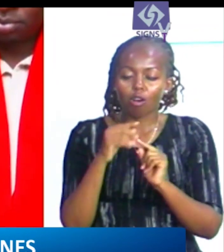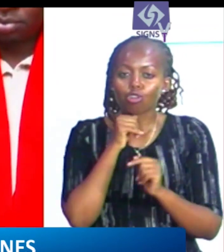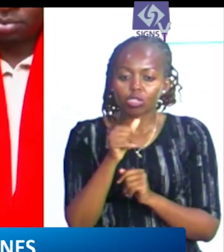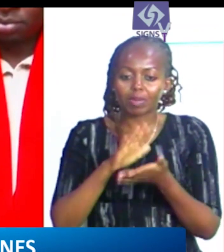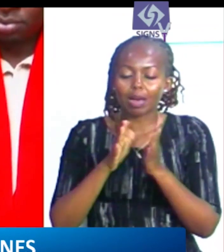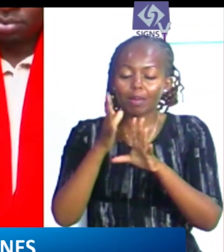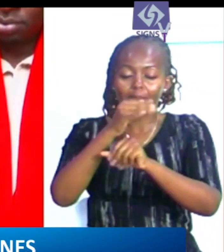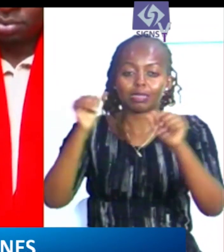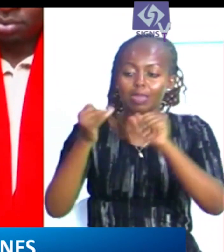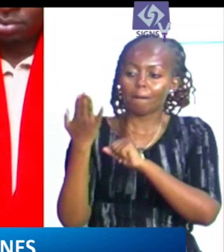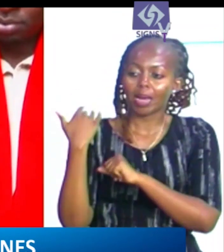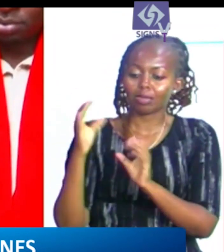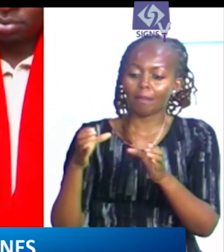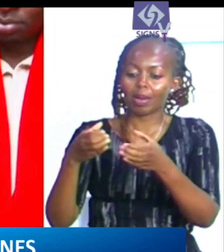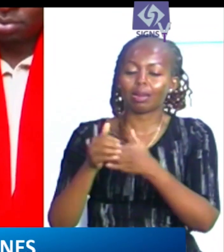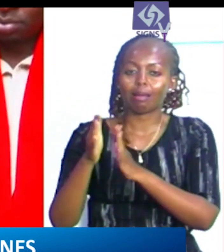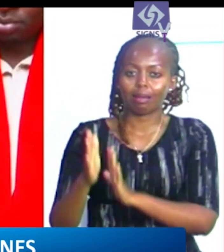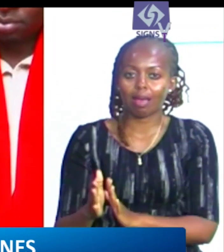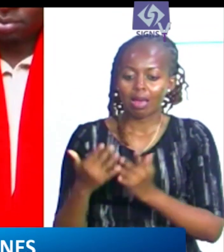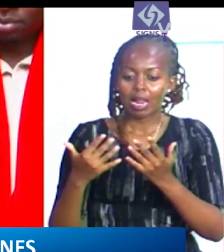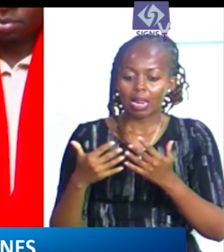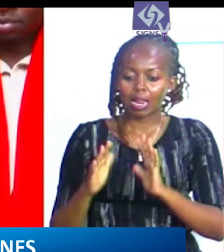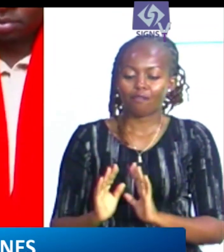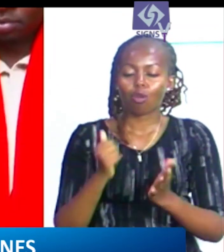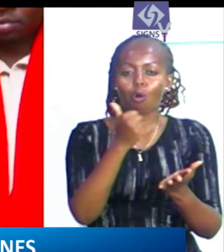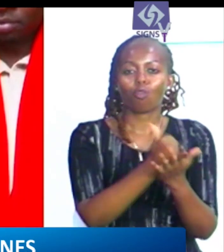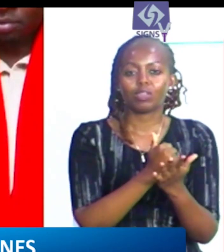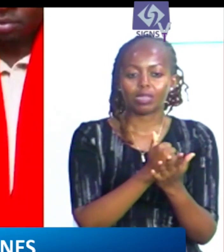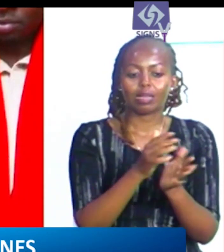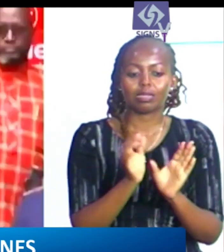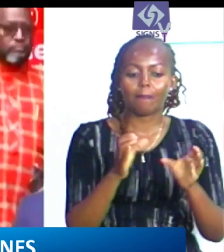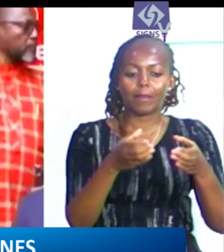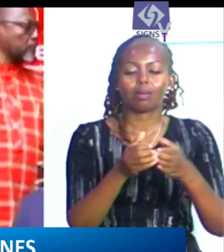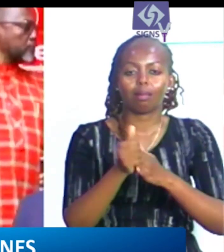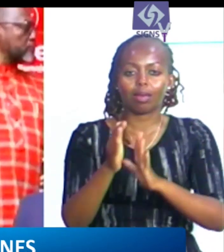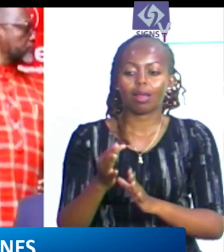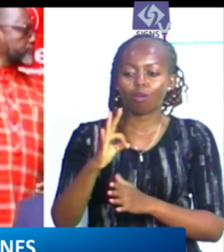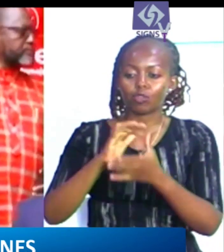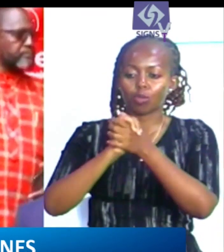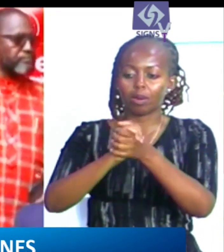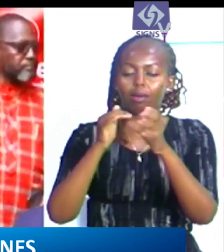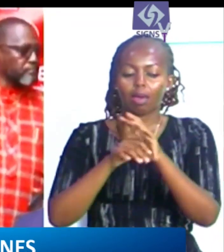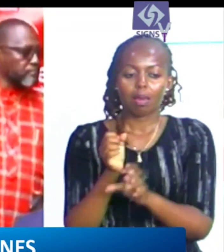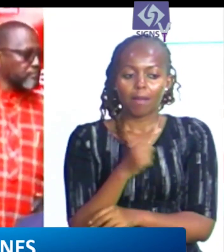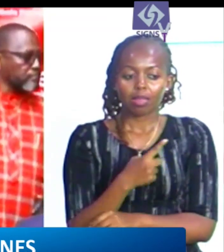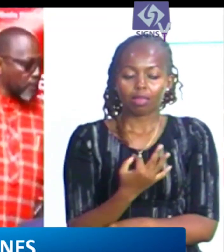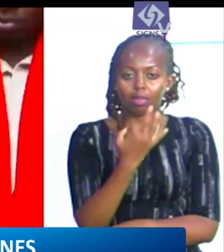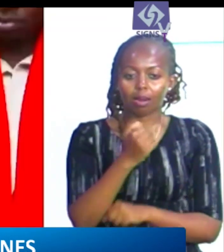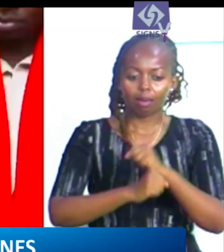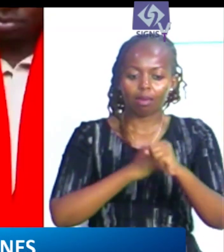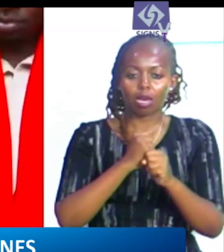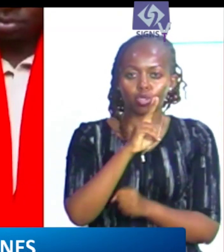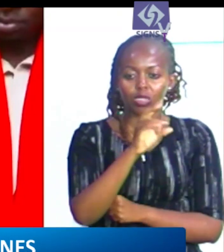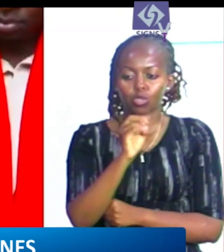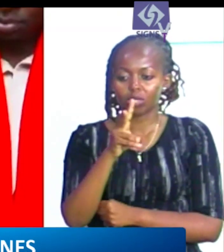former party leader ceased to hold office as a party leader of jubilee in march 2023